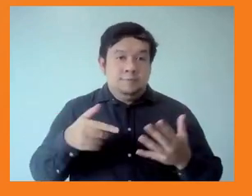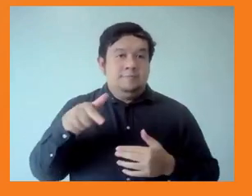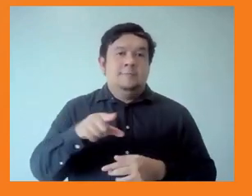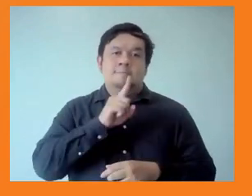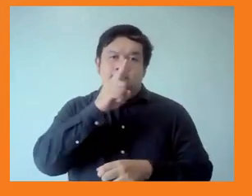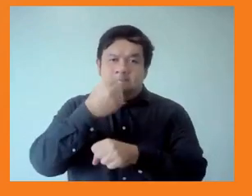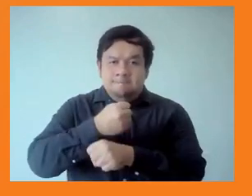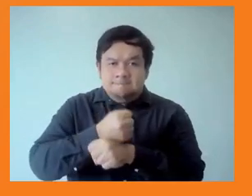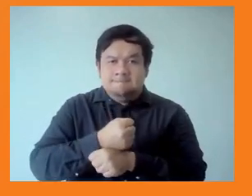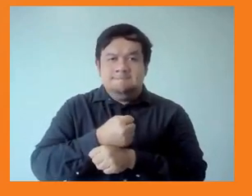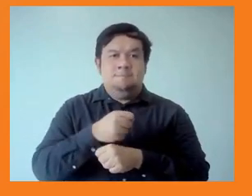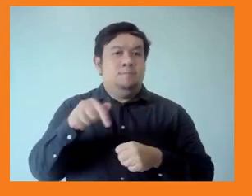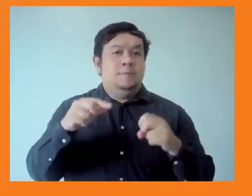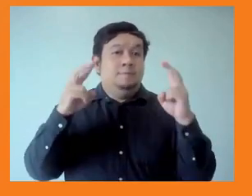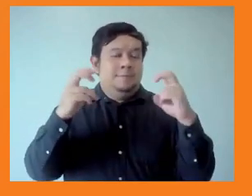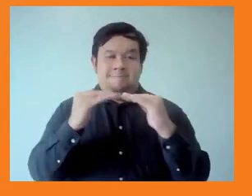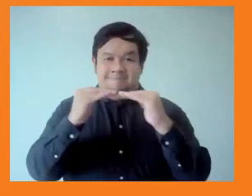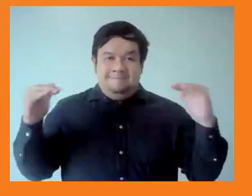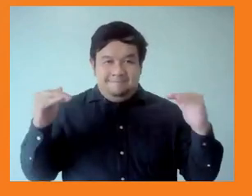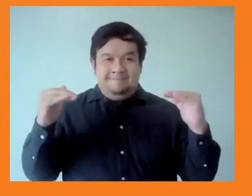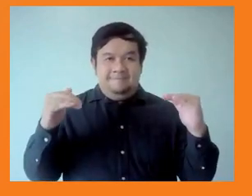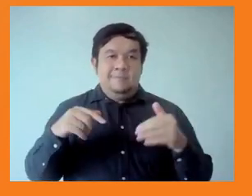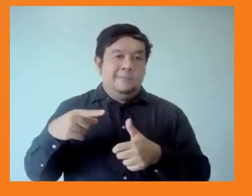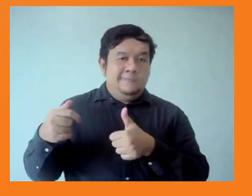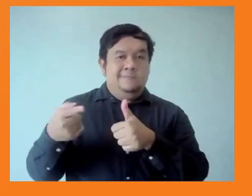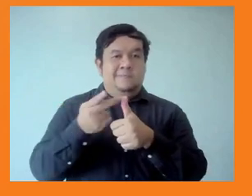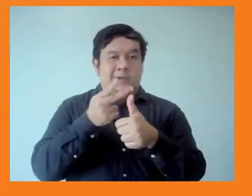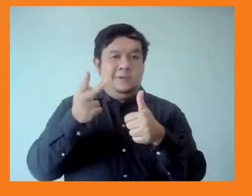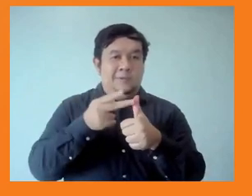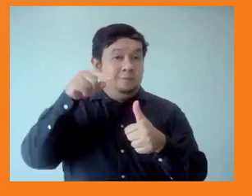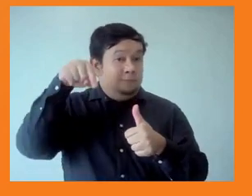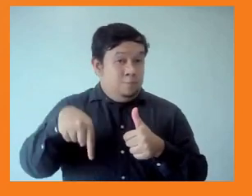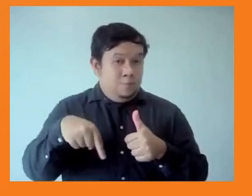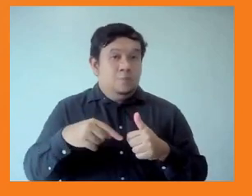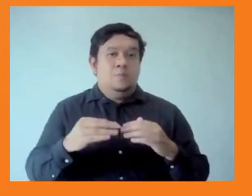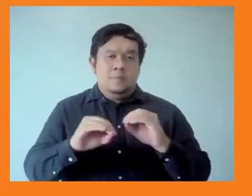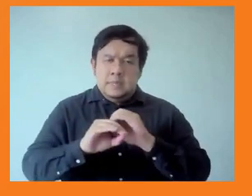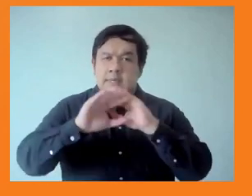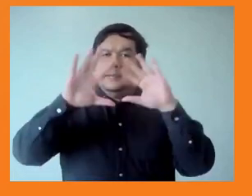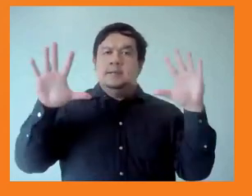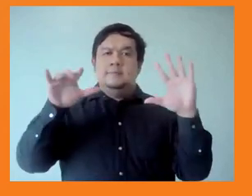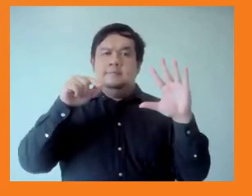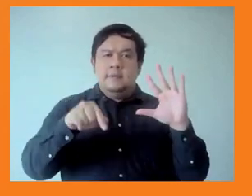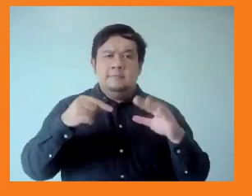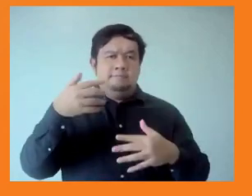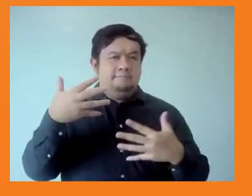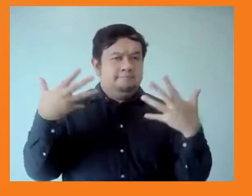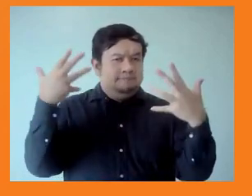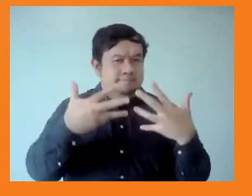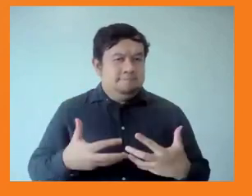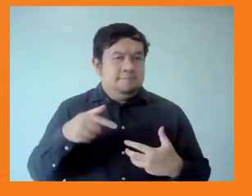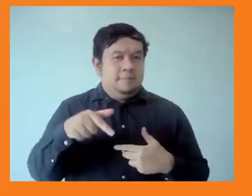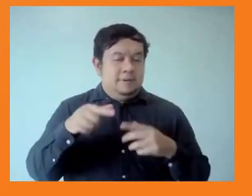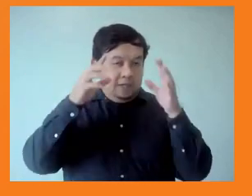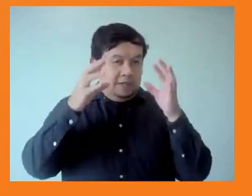by prioritizing this more clearly in the agendas of its key decision-making meetings, by developing